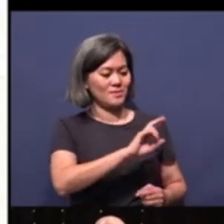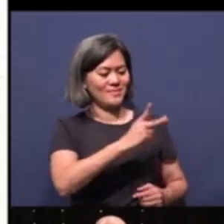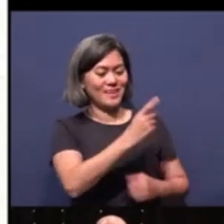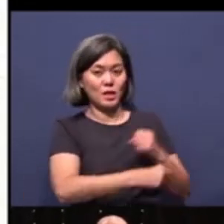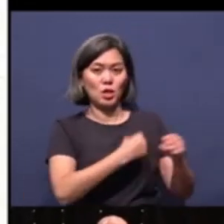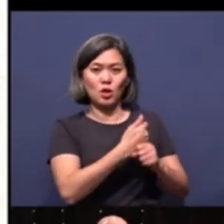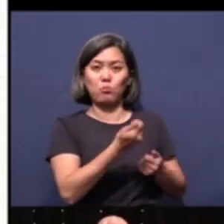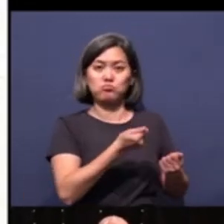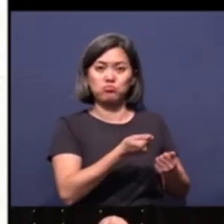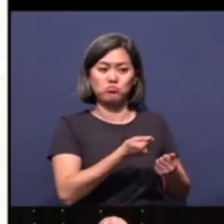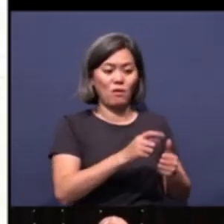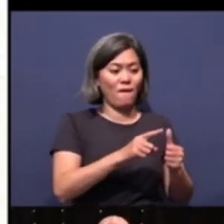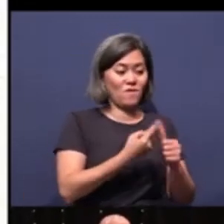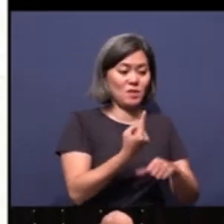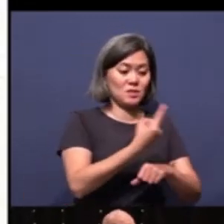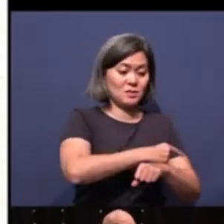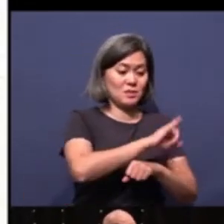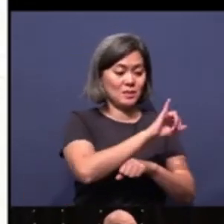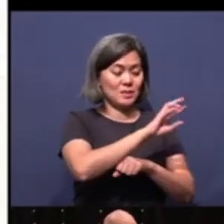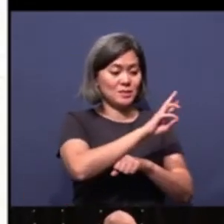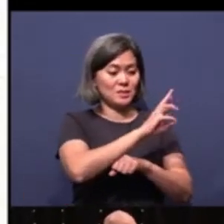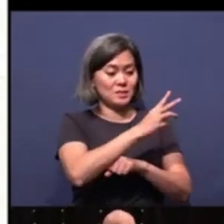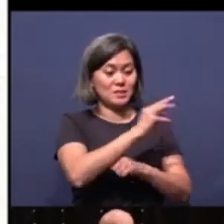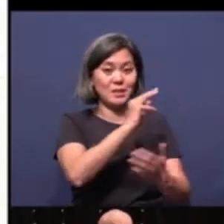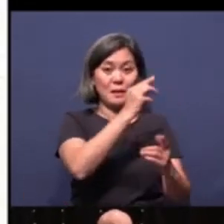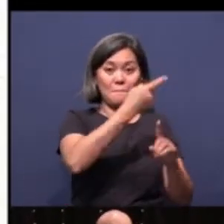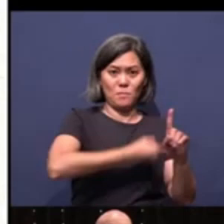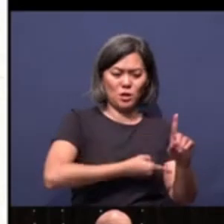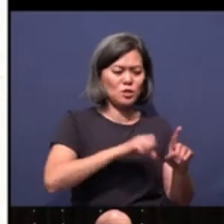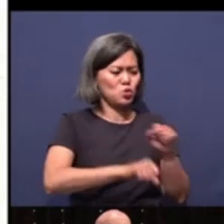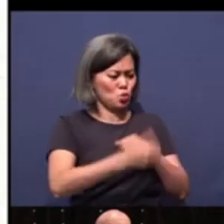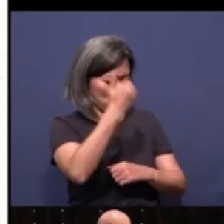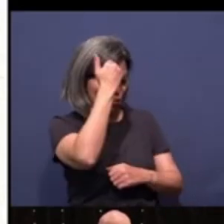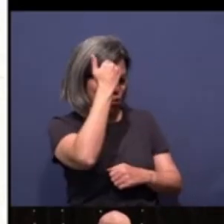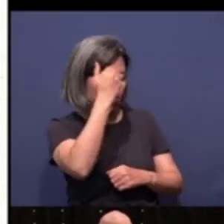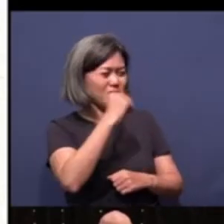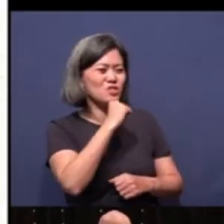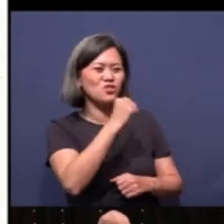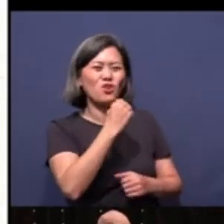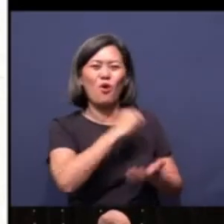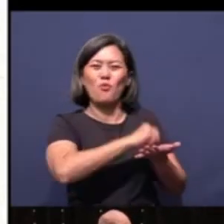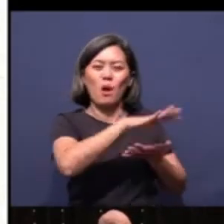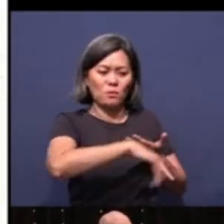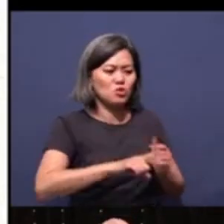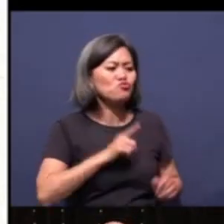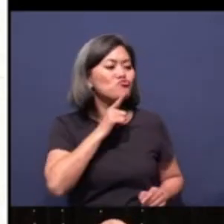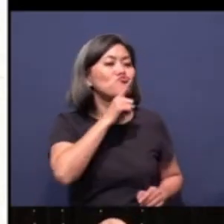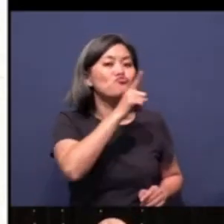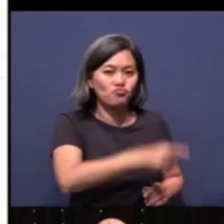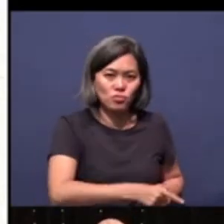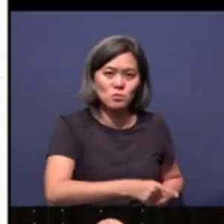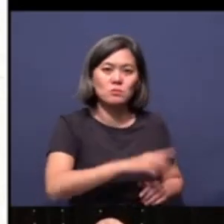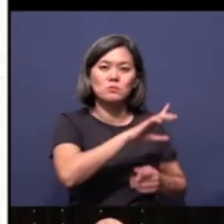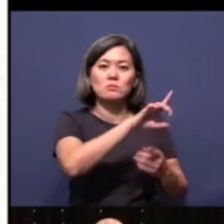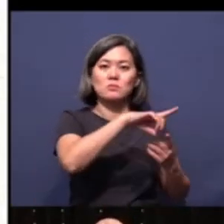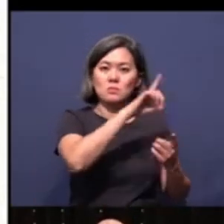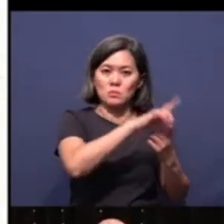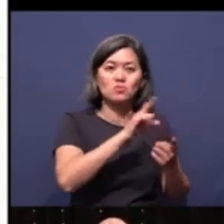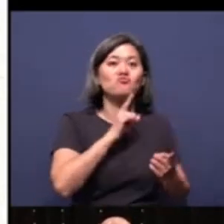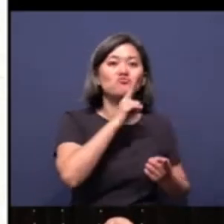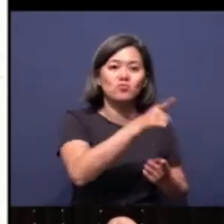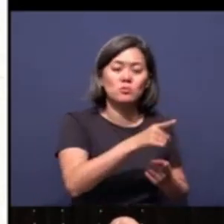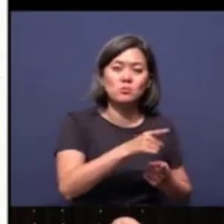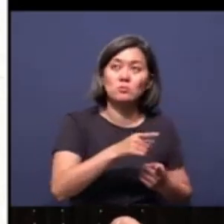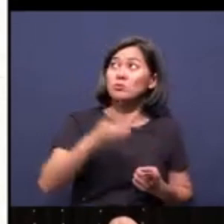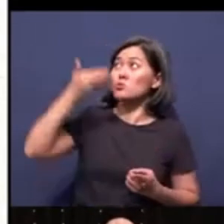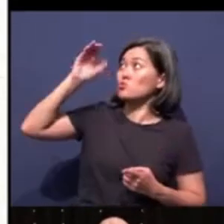day of the sixth month, that is basically to give you a calendar so that you know he's not talking rubbish, because this is true. And the word